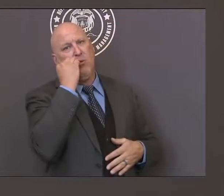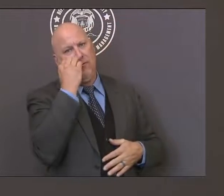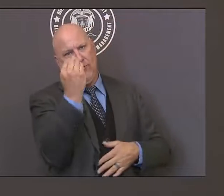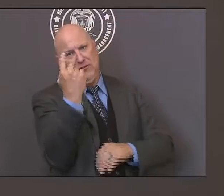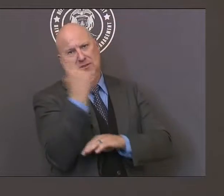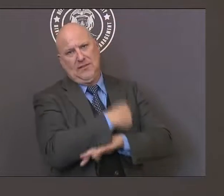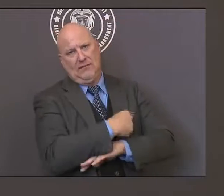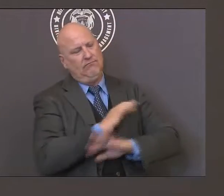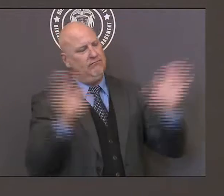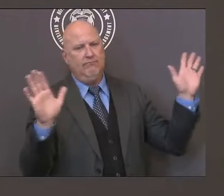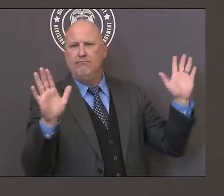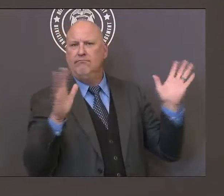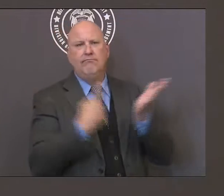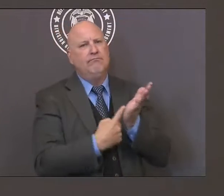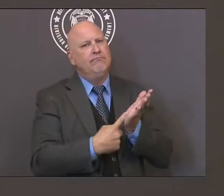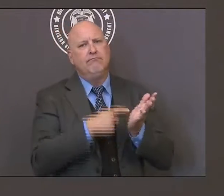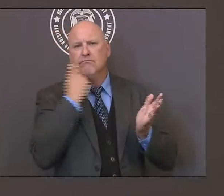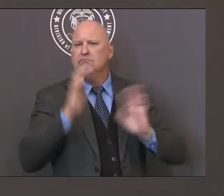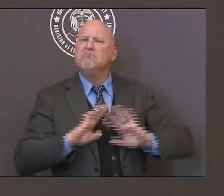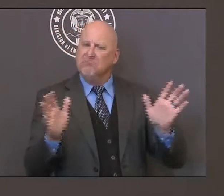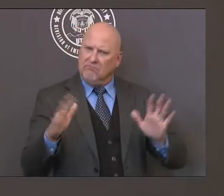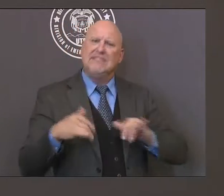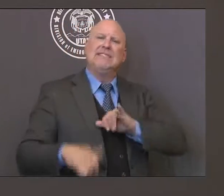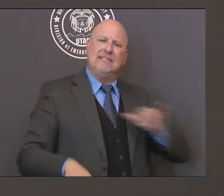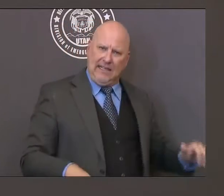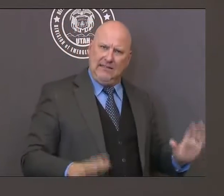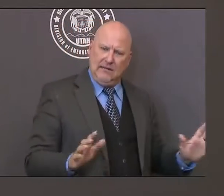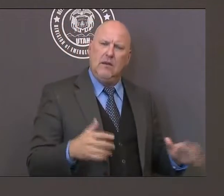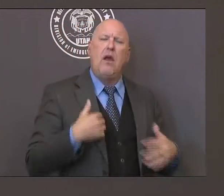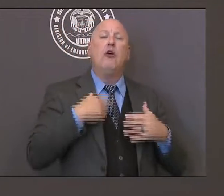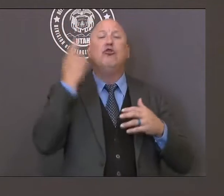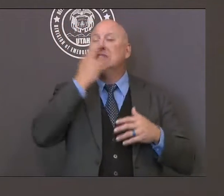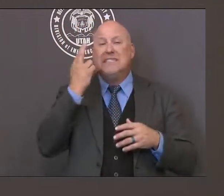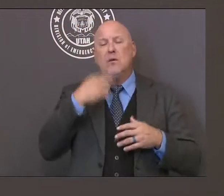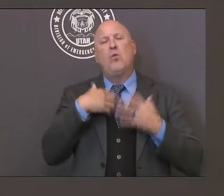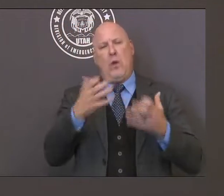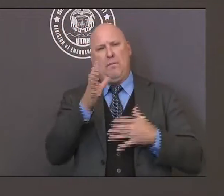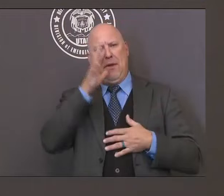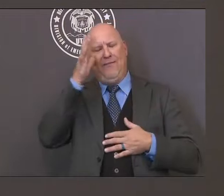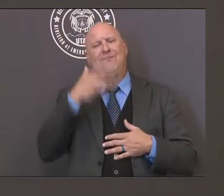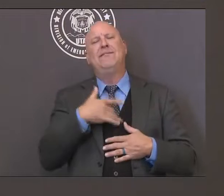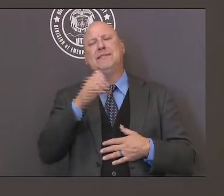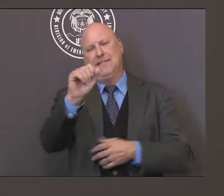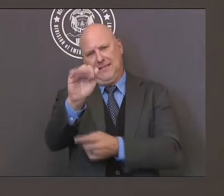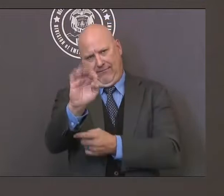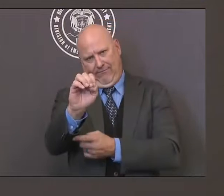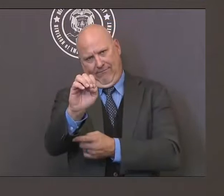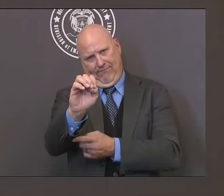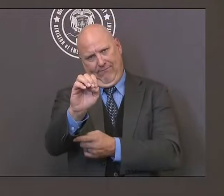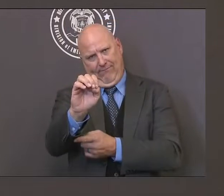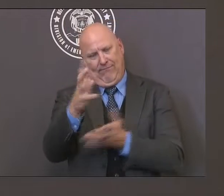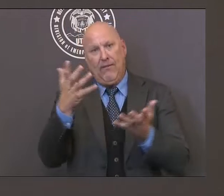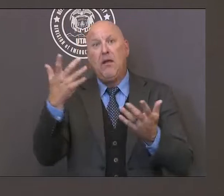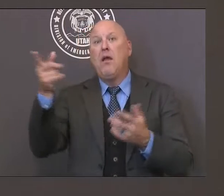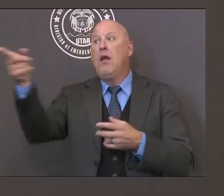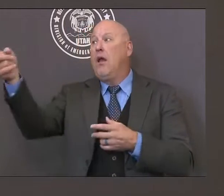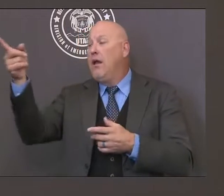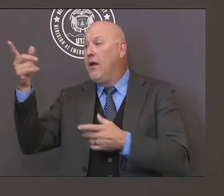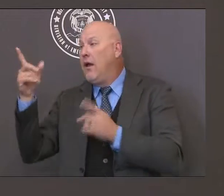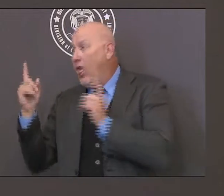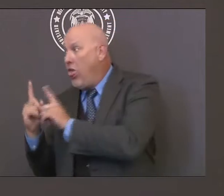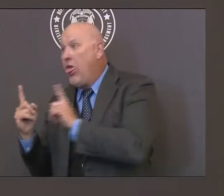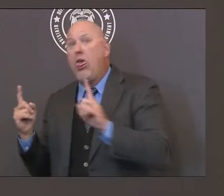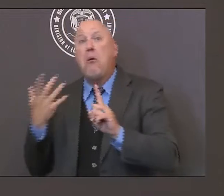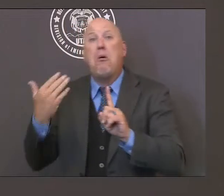as they return to school the prevention measures we all take wearing face masks practicing physical distancing